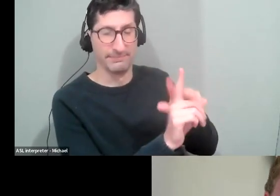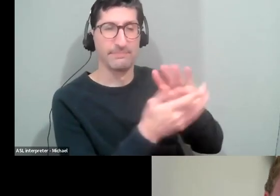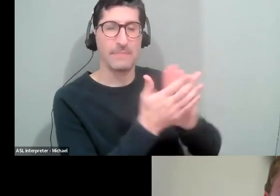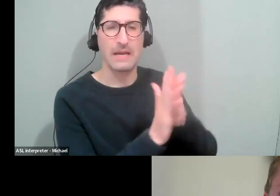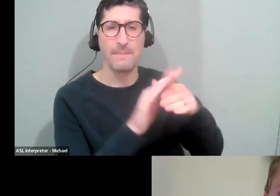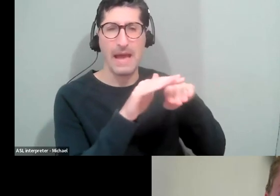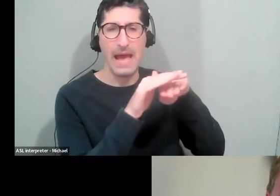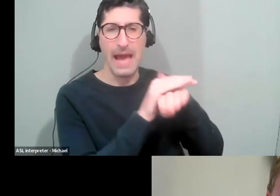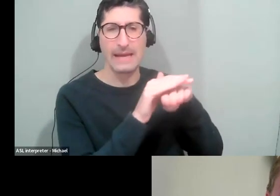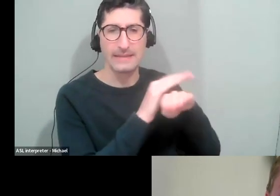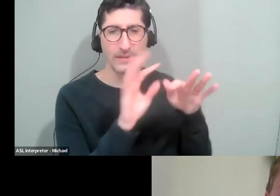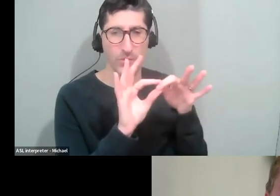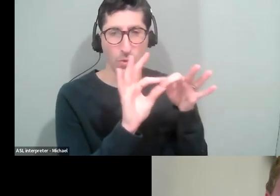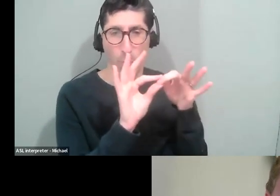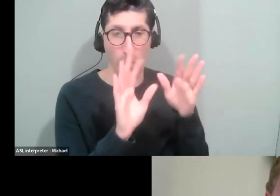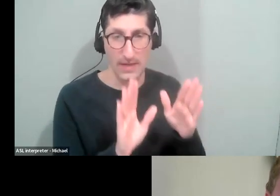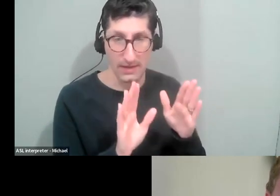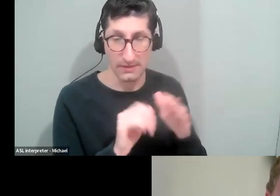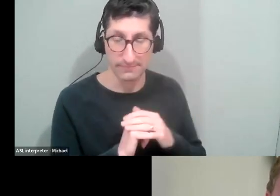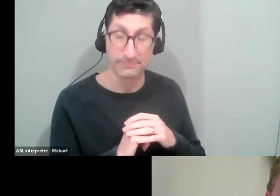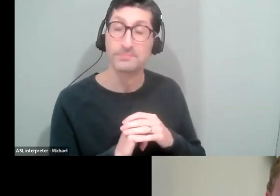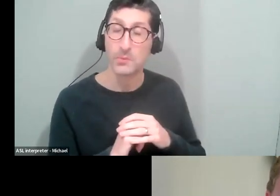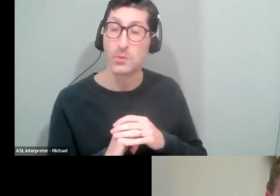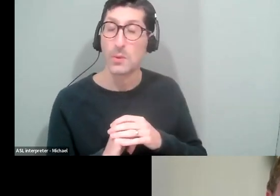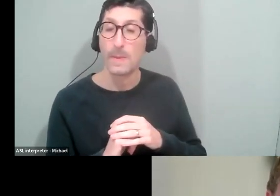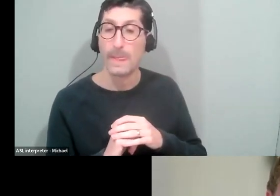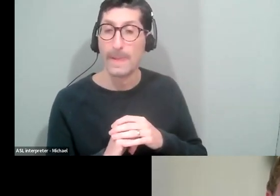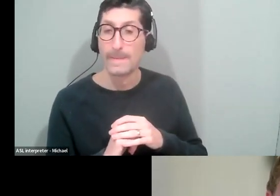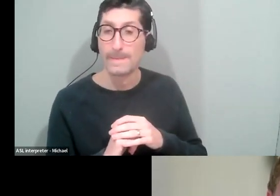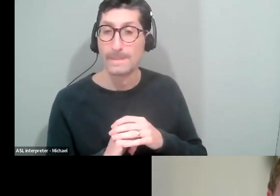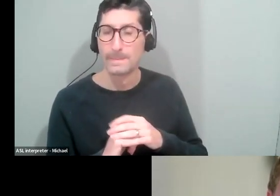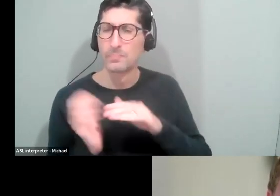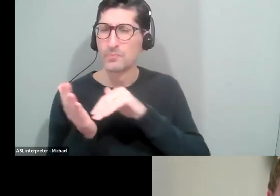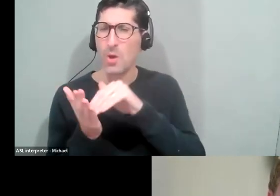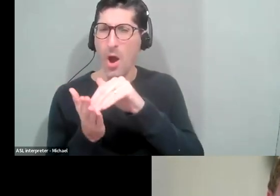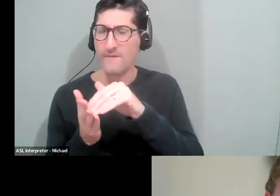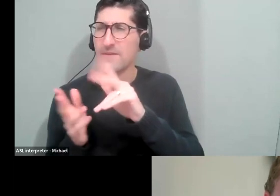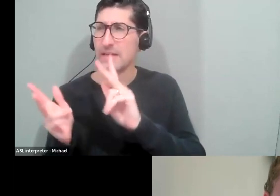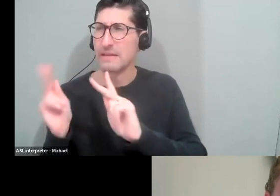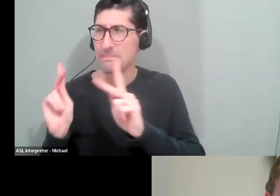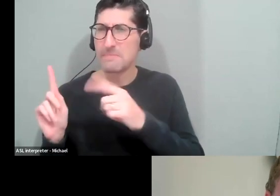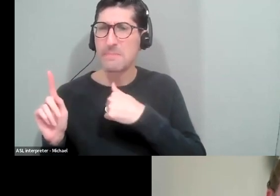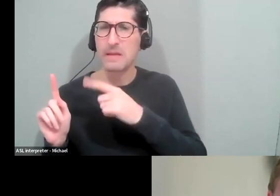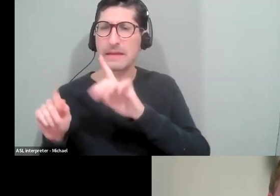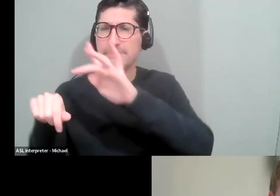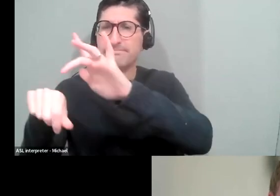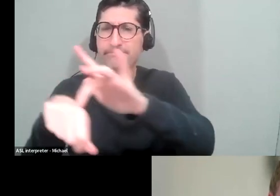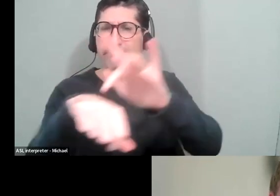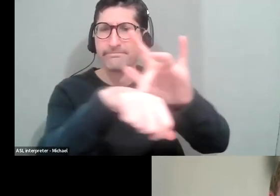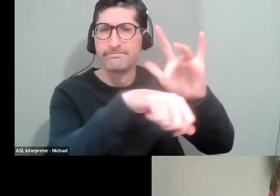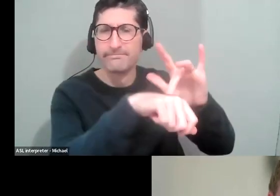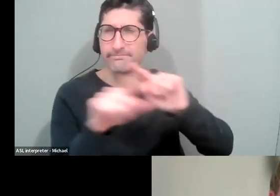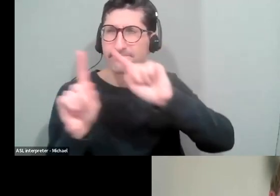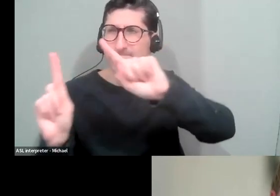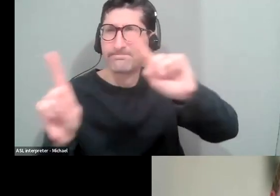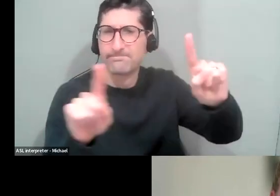There's usually folks that go around to the polling places to check in on things, um, who are, that's their assigned